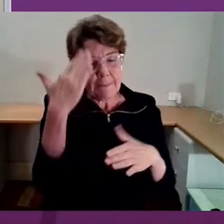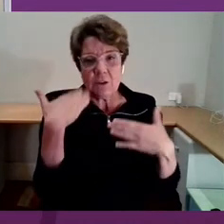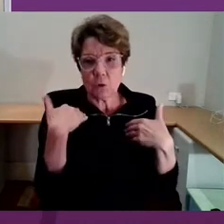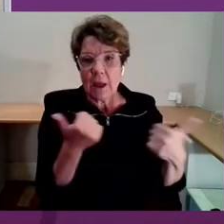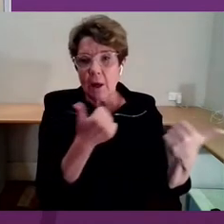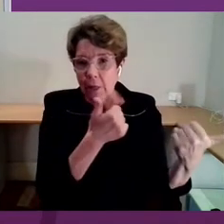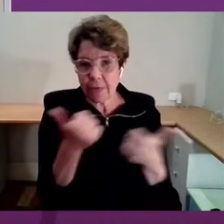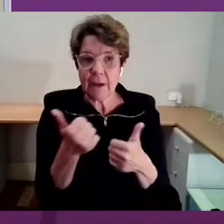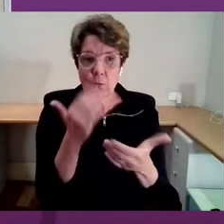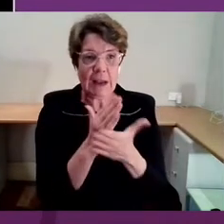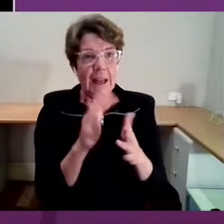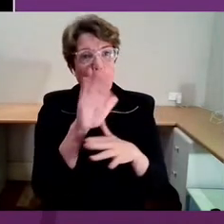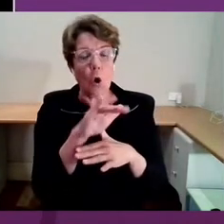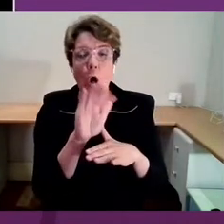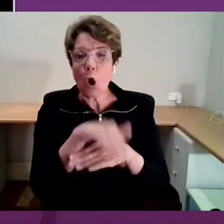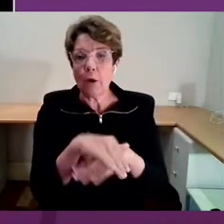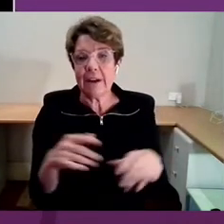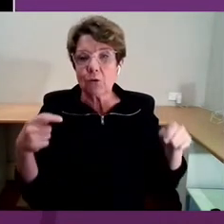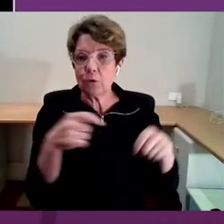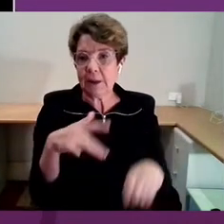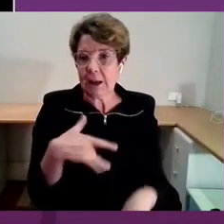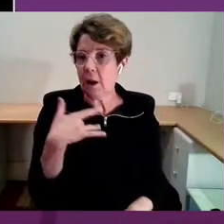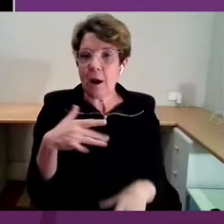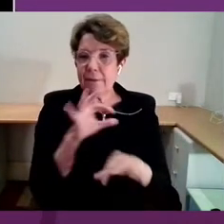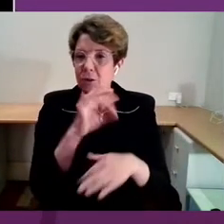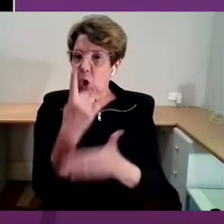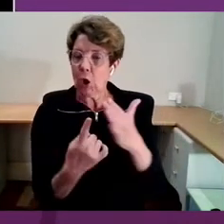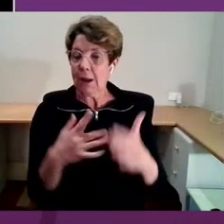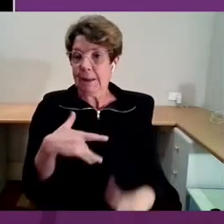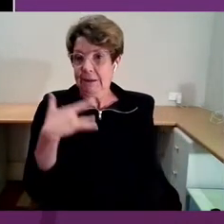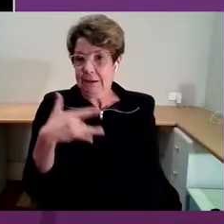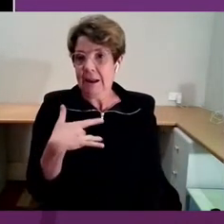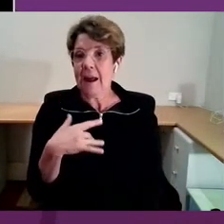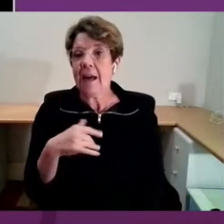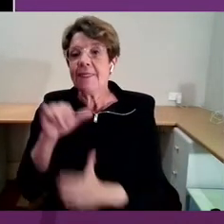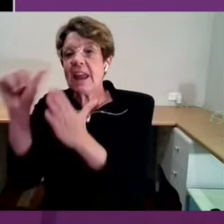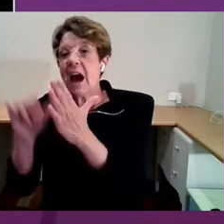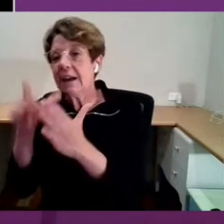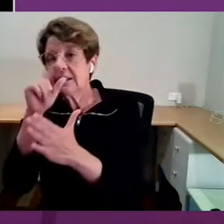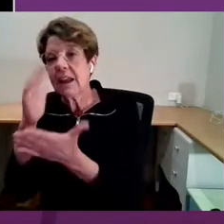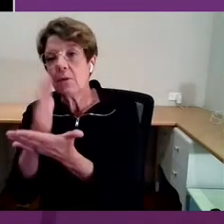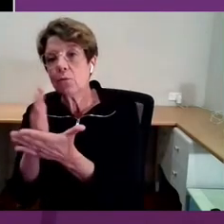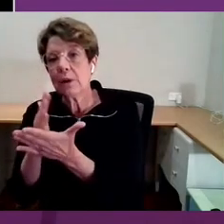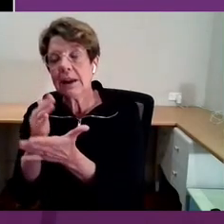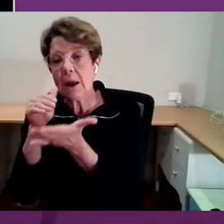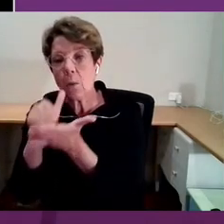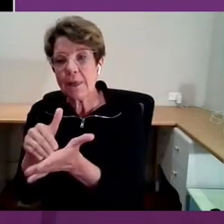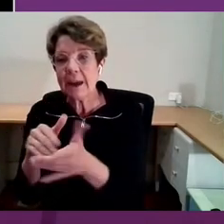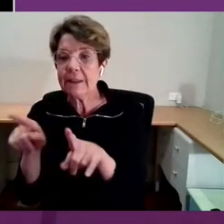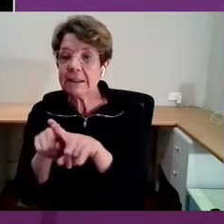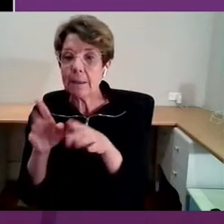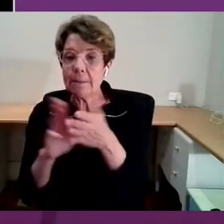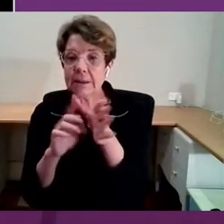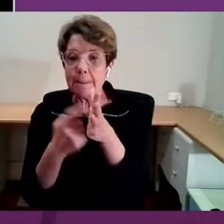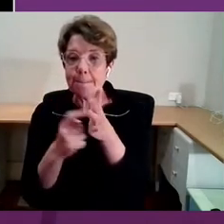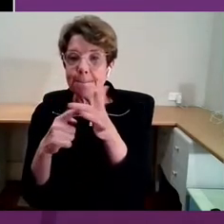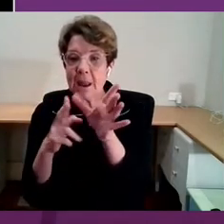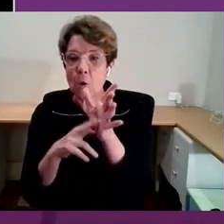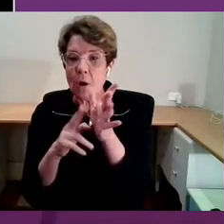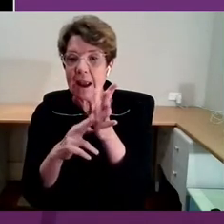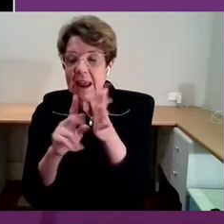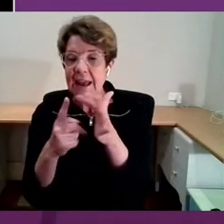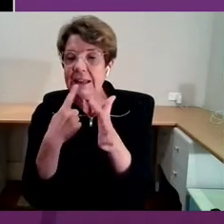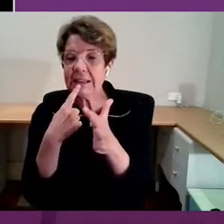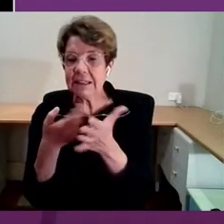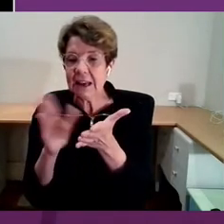just surviving. And the arts can really help with that something Marianne touched on about how the arts can help us